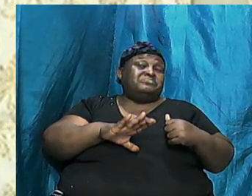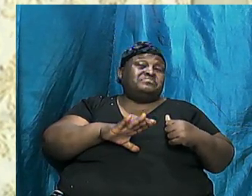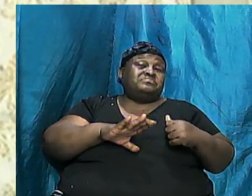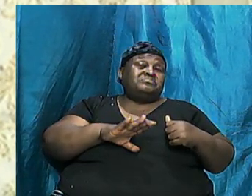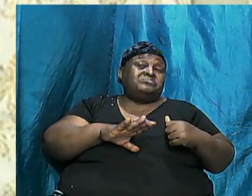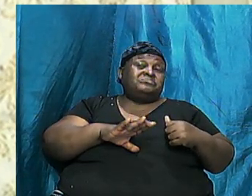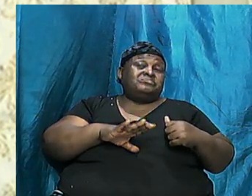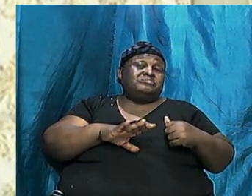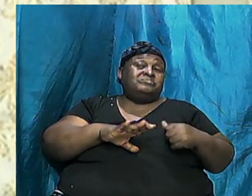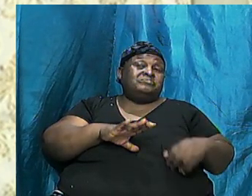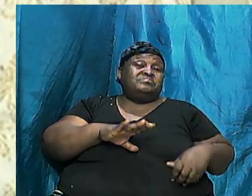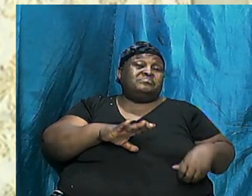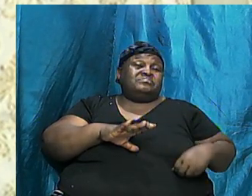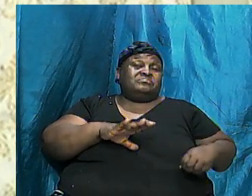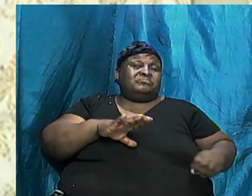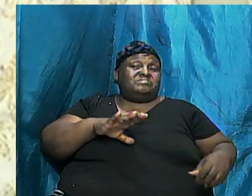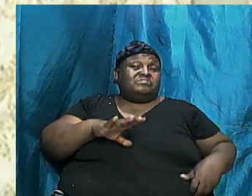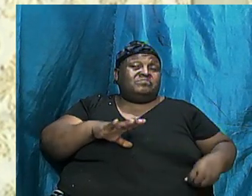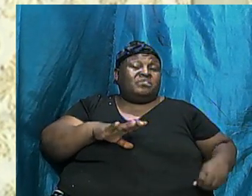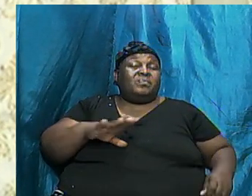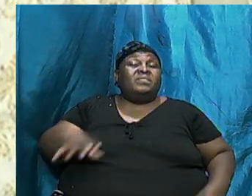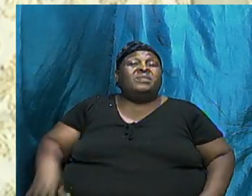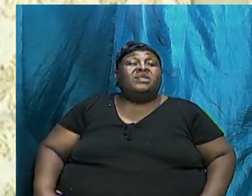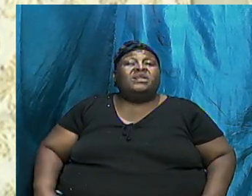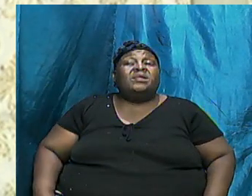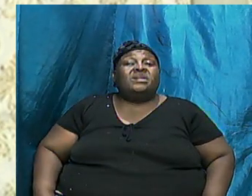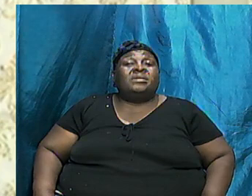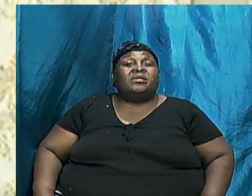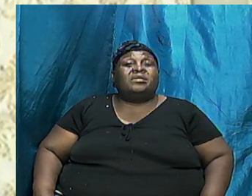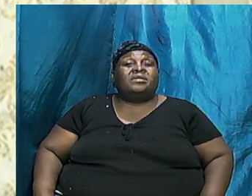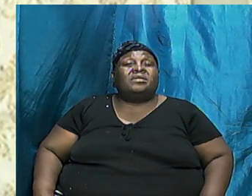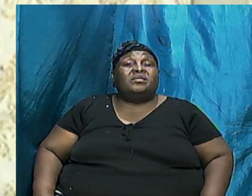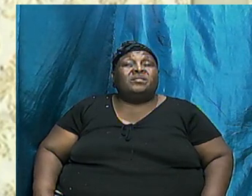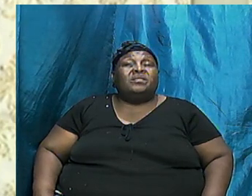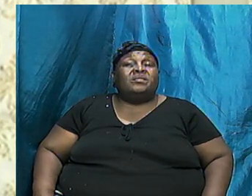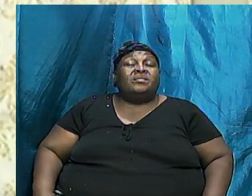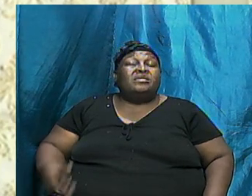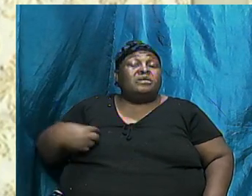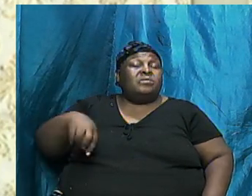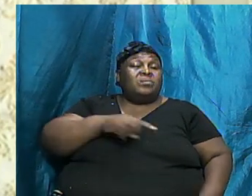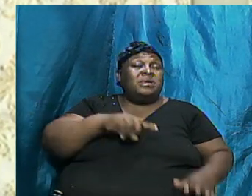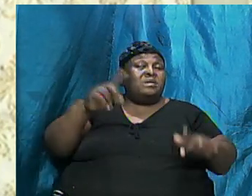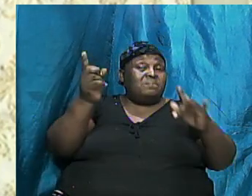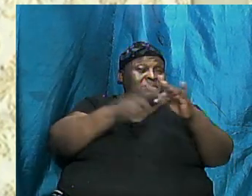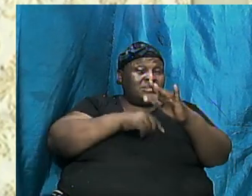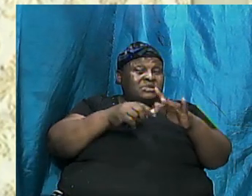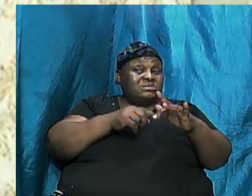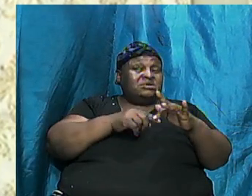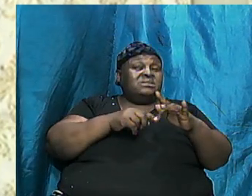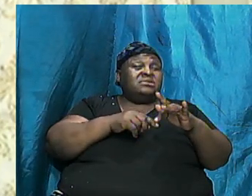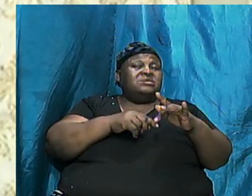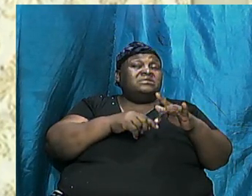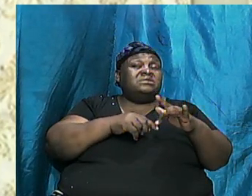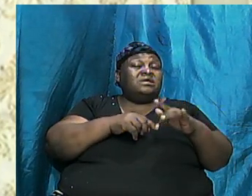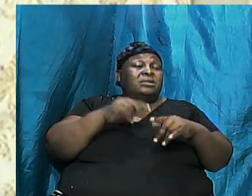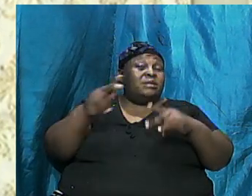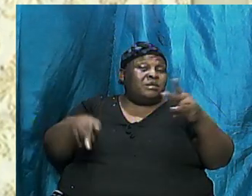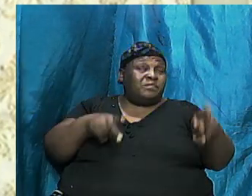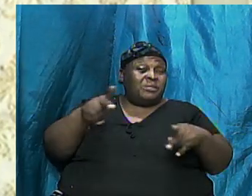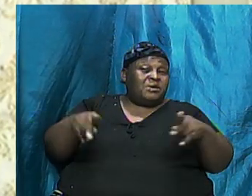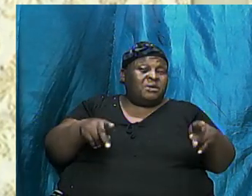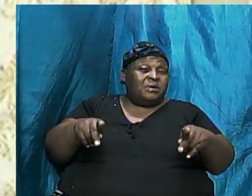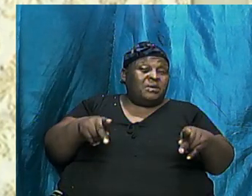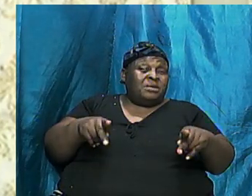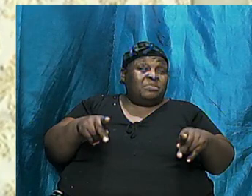And I'm Going To Give Us The Charge So Much To Look At But We Miss The Point That People Like